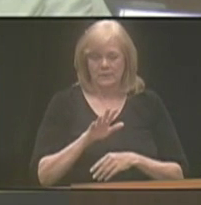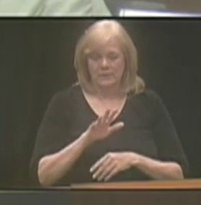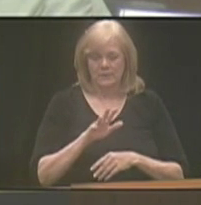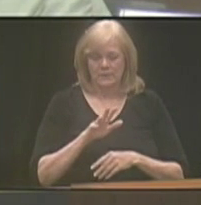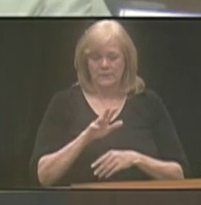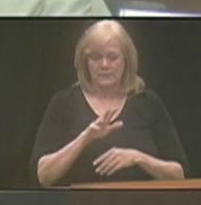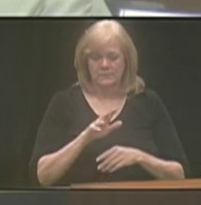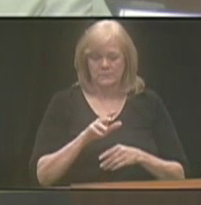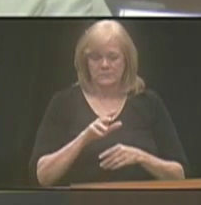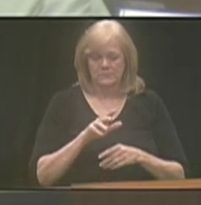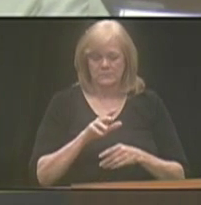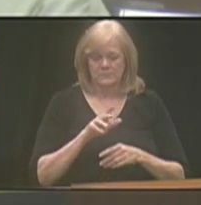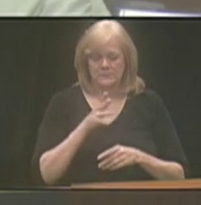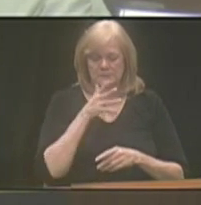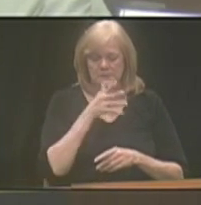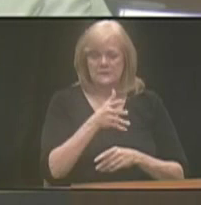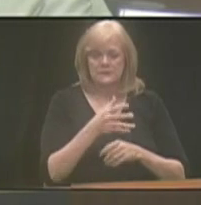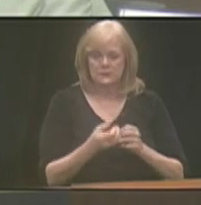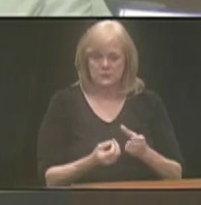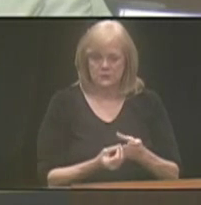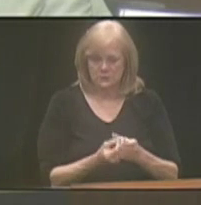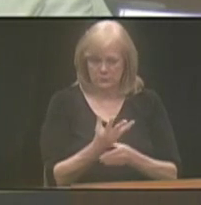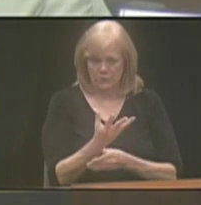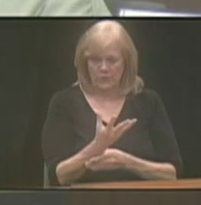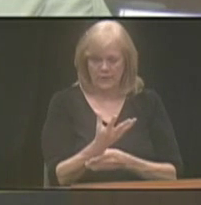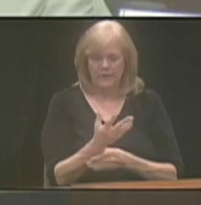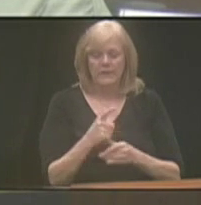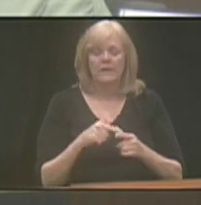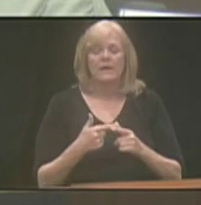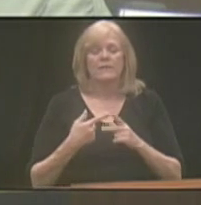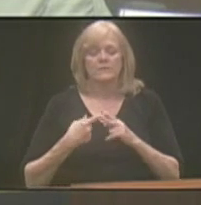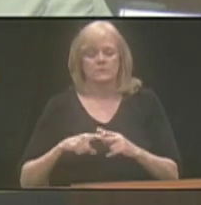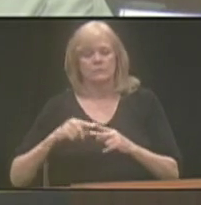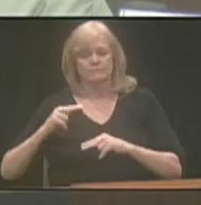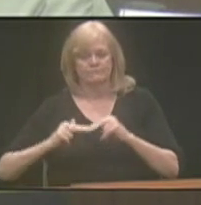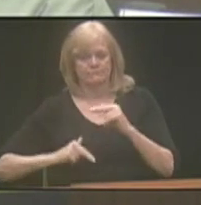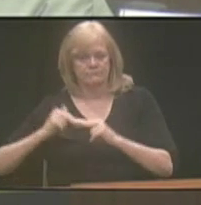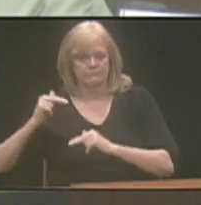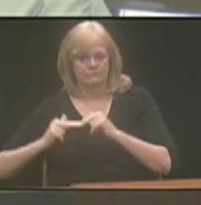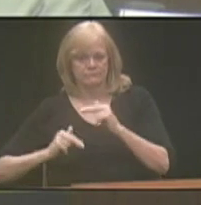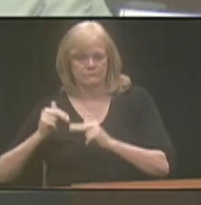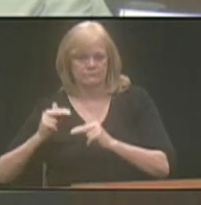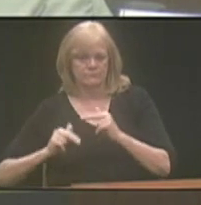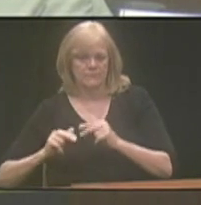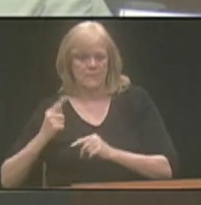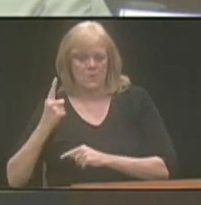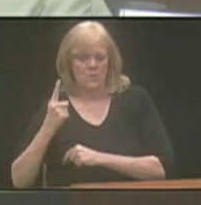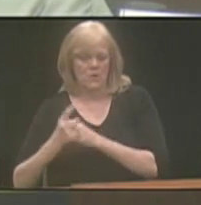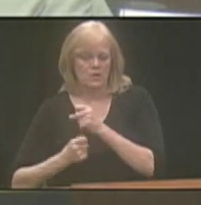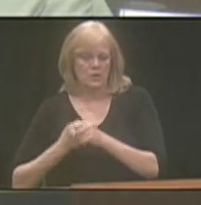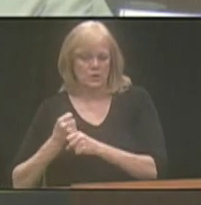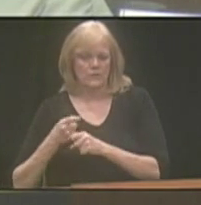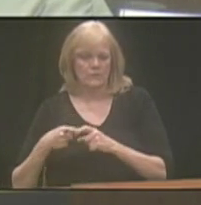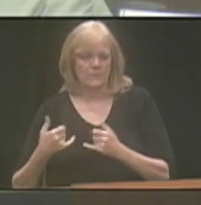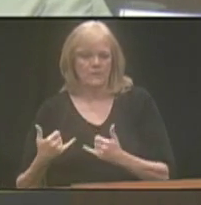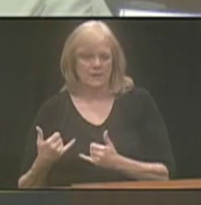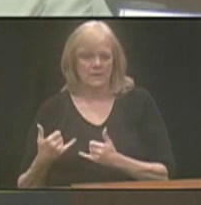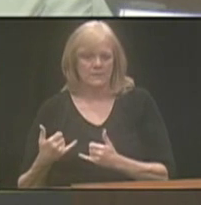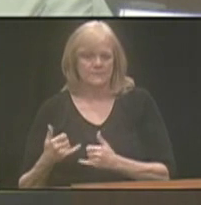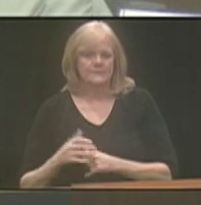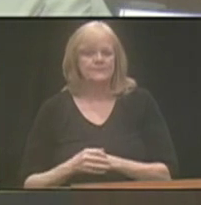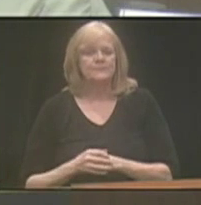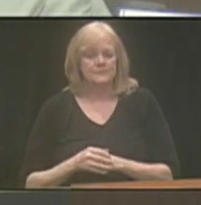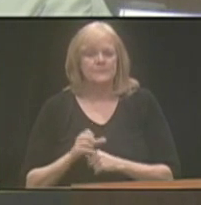ground next spring, and then buildings will start going up maybe about a year from now. So